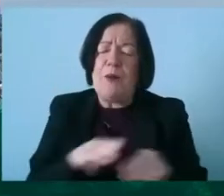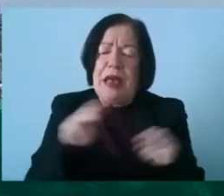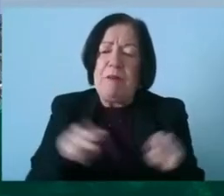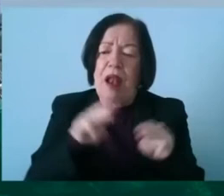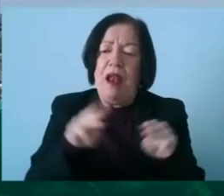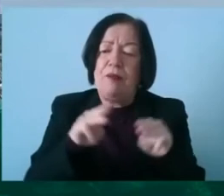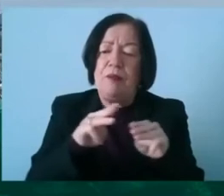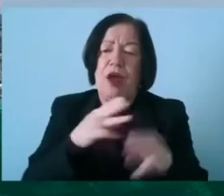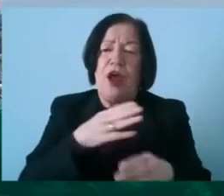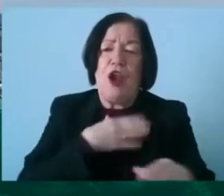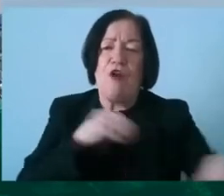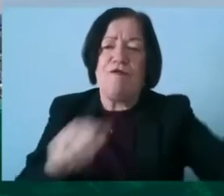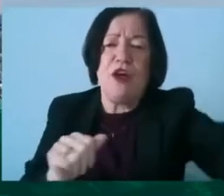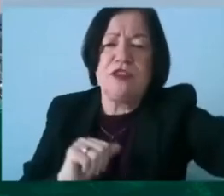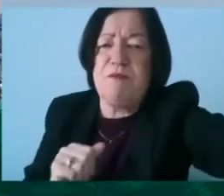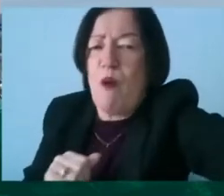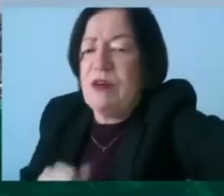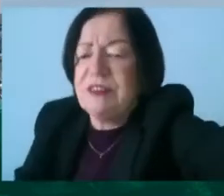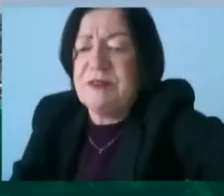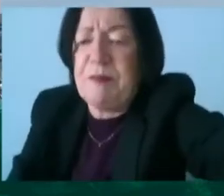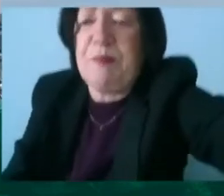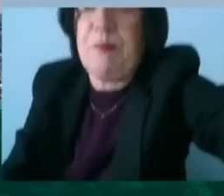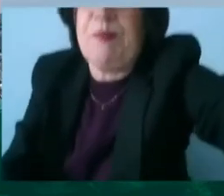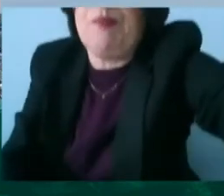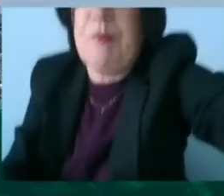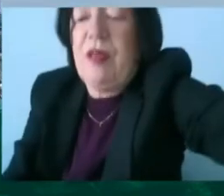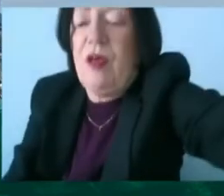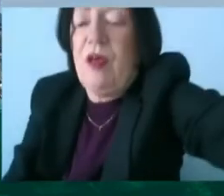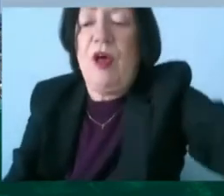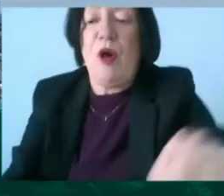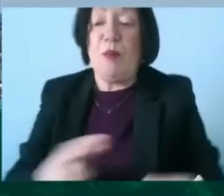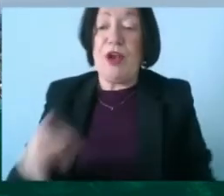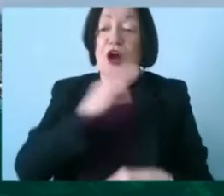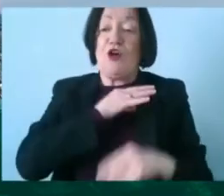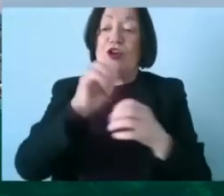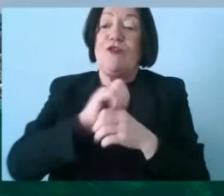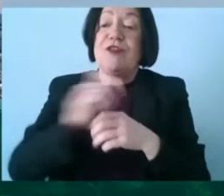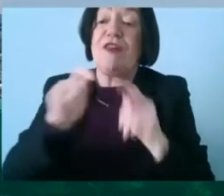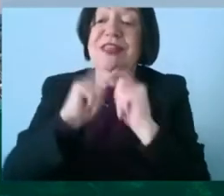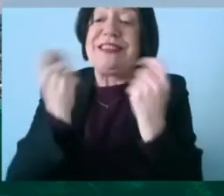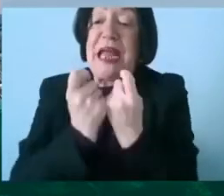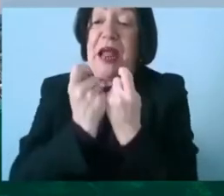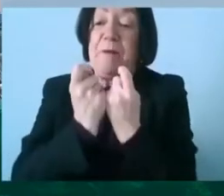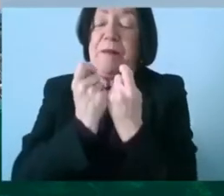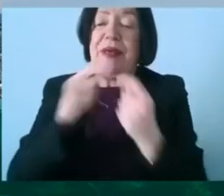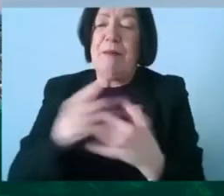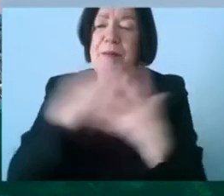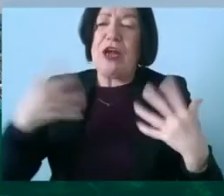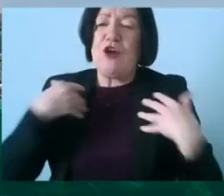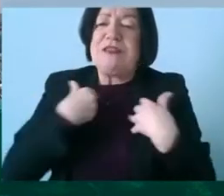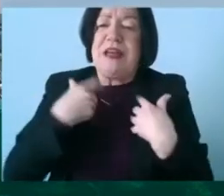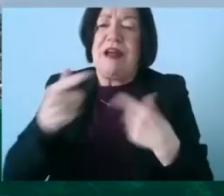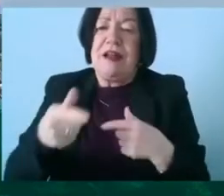love their sport but not good enough to get on a team and there's big concerns that sport is about team